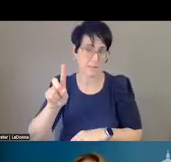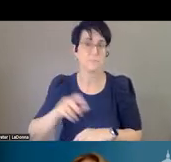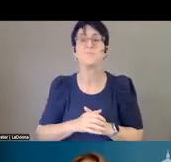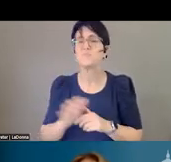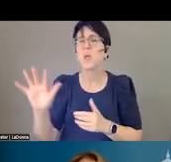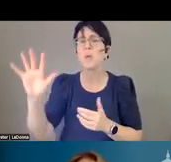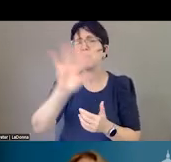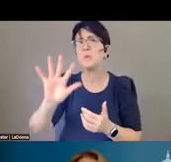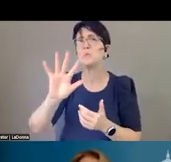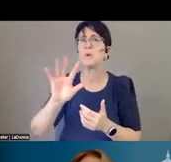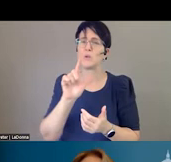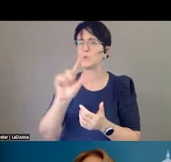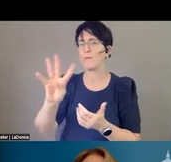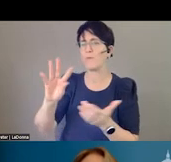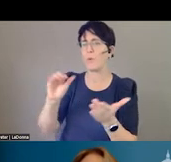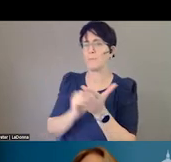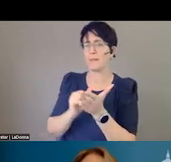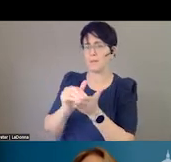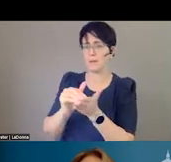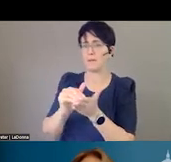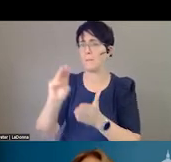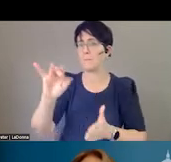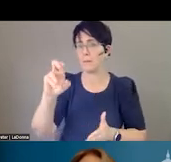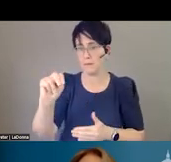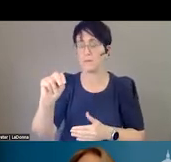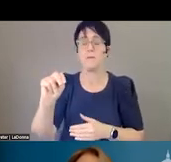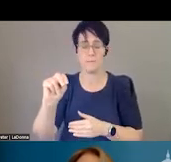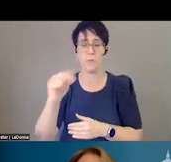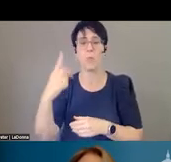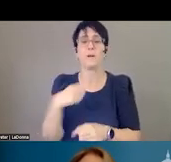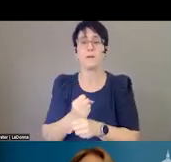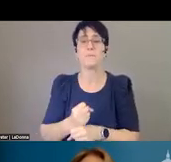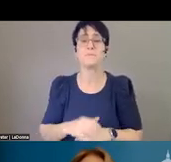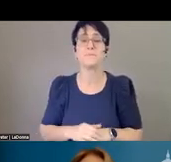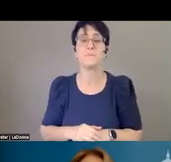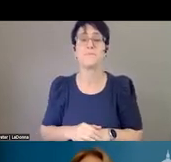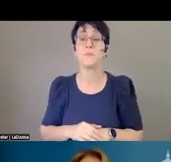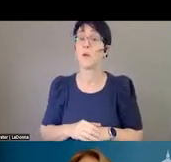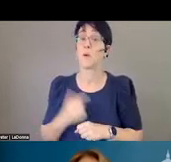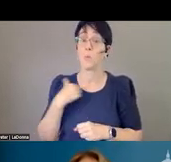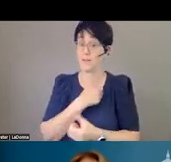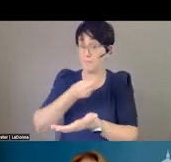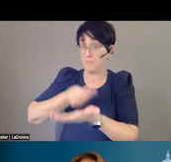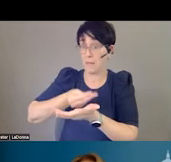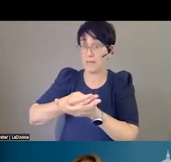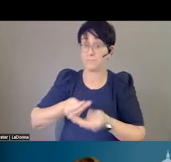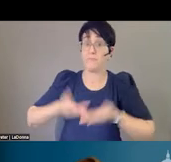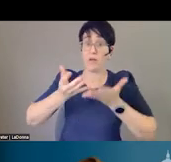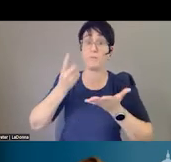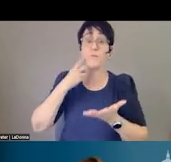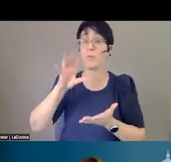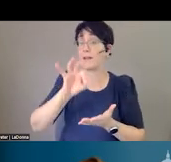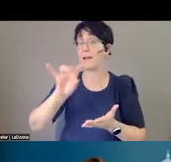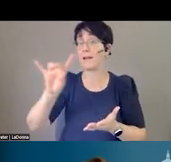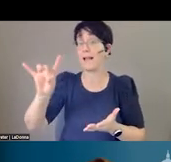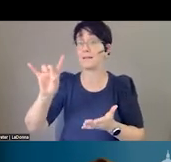I think you've heard, we have the first 988 tribal line, thanks to our tribal leaders and our state agencies and our call center. And then we set